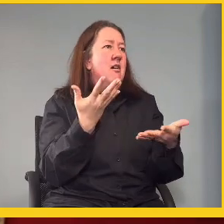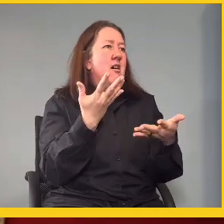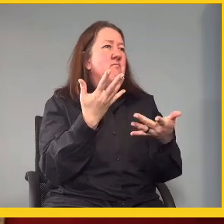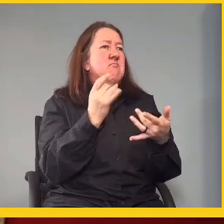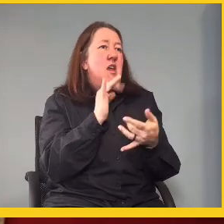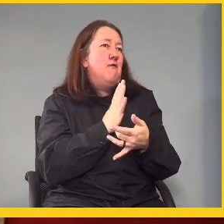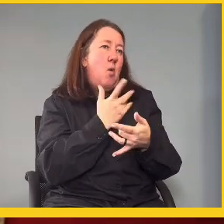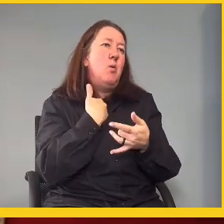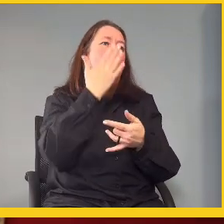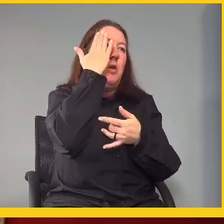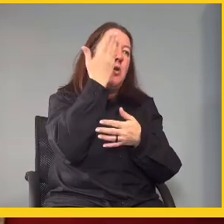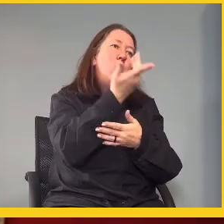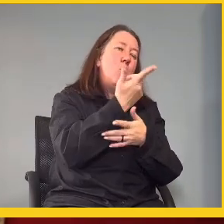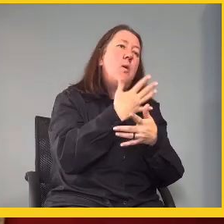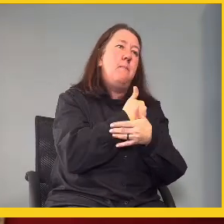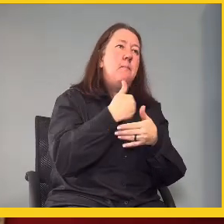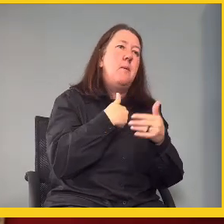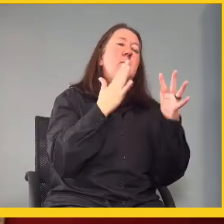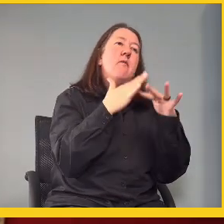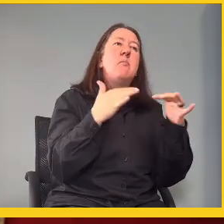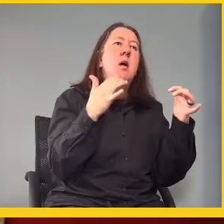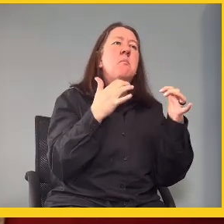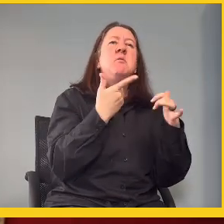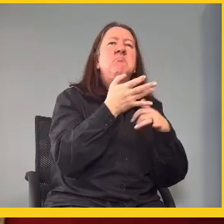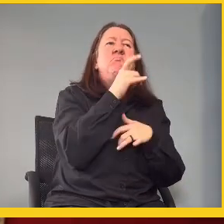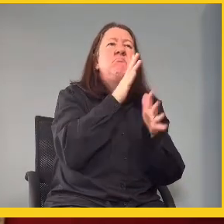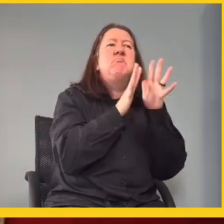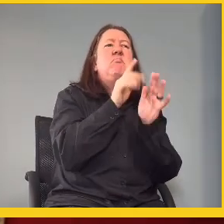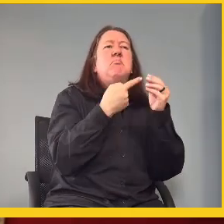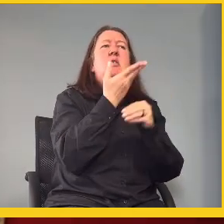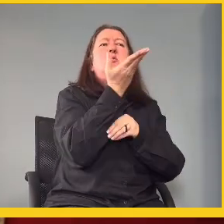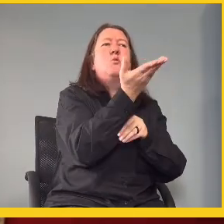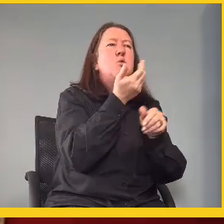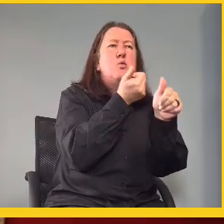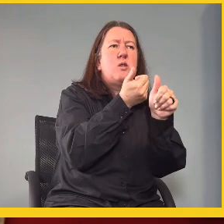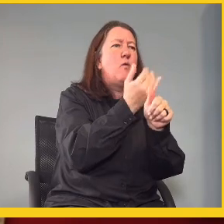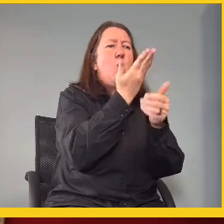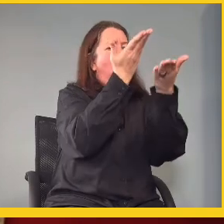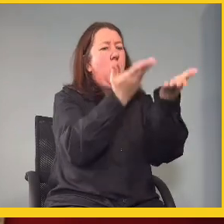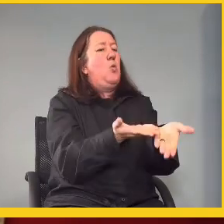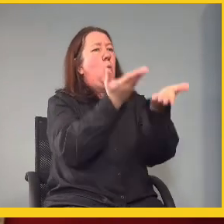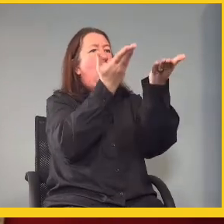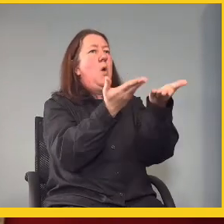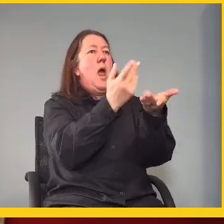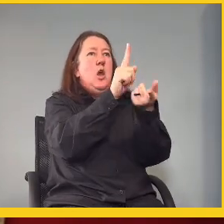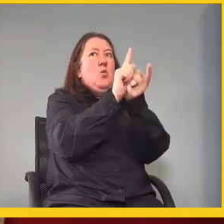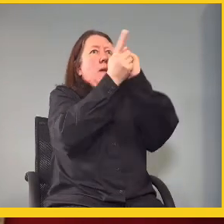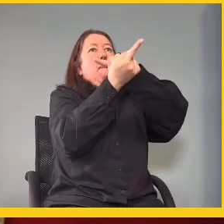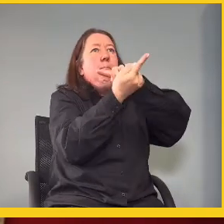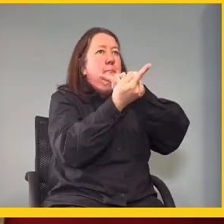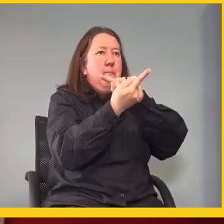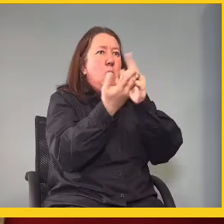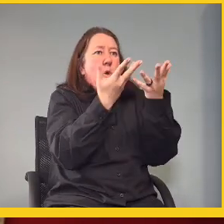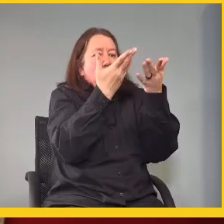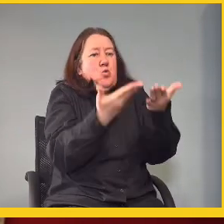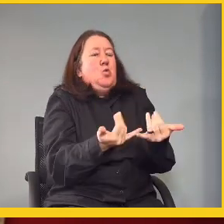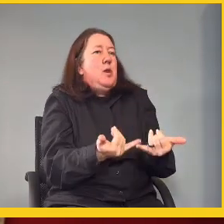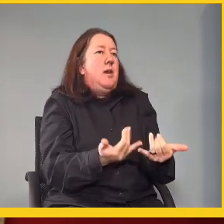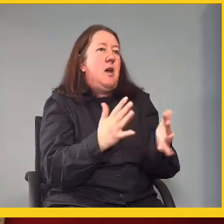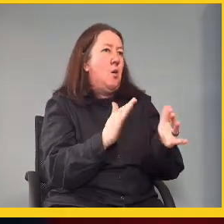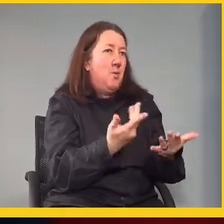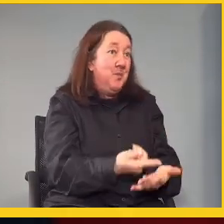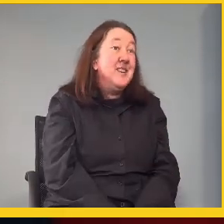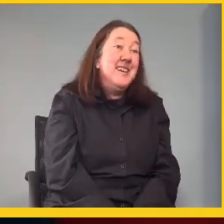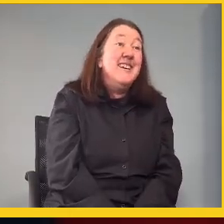informally, we know that you're a member of parliament. Just tell us about yourself. Like, who are you? Like, how did you become where you are today?